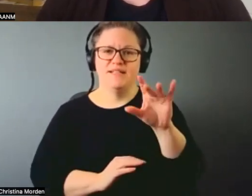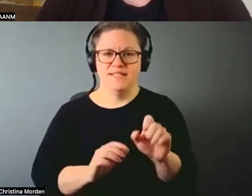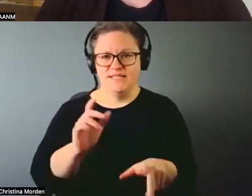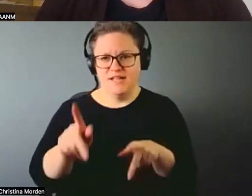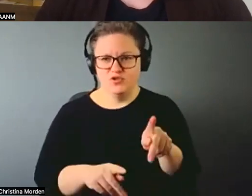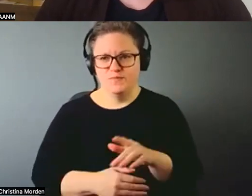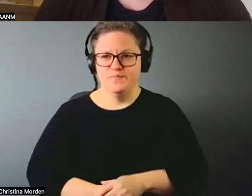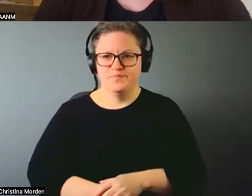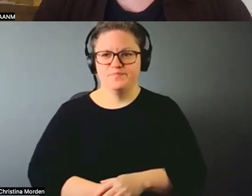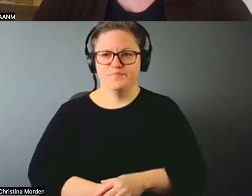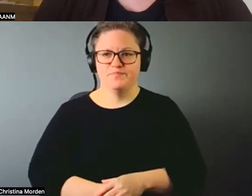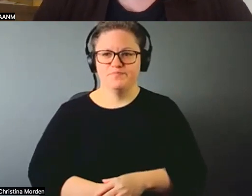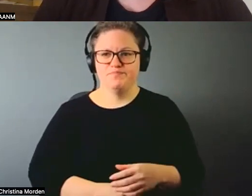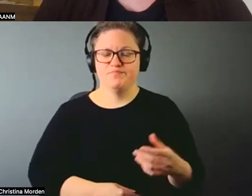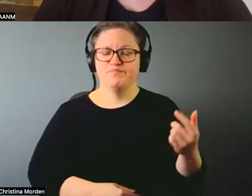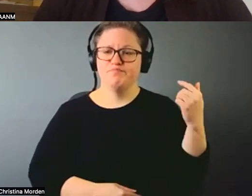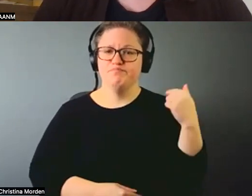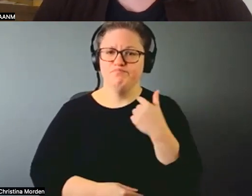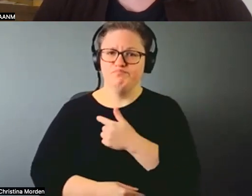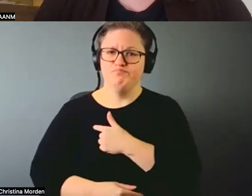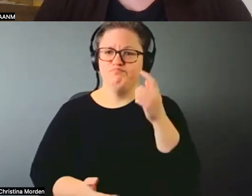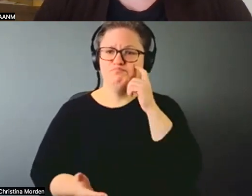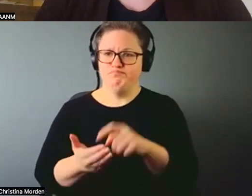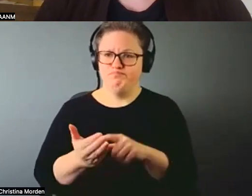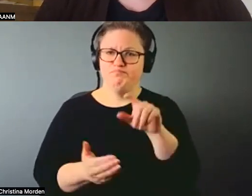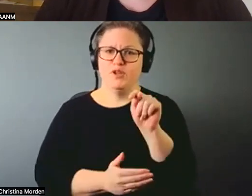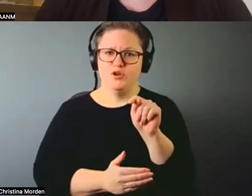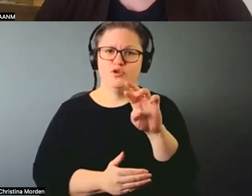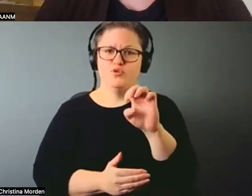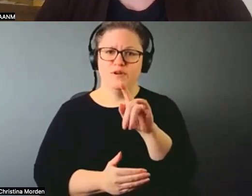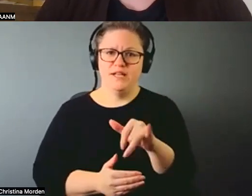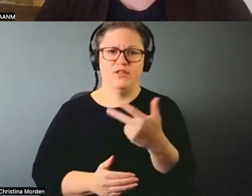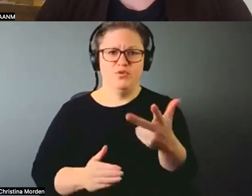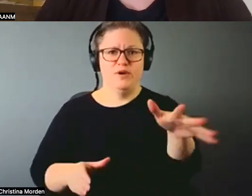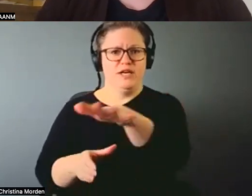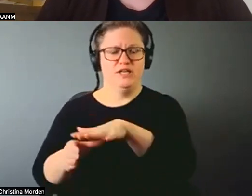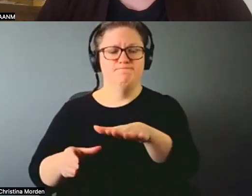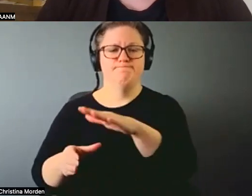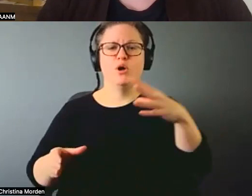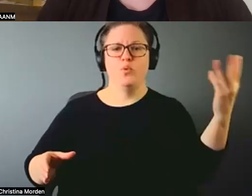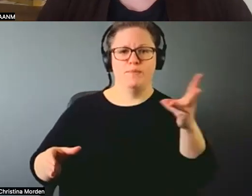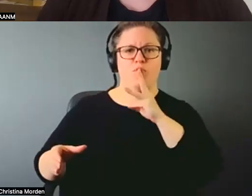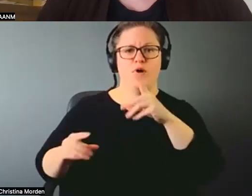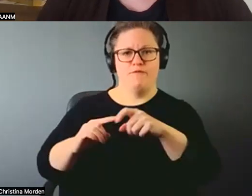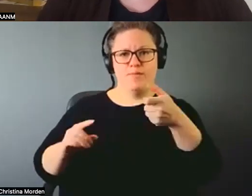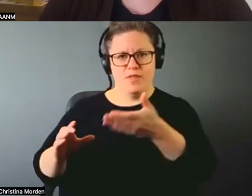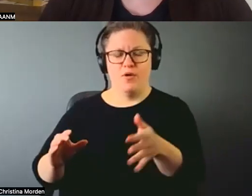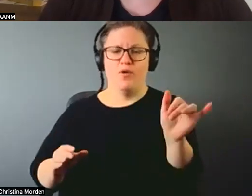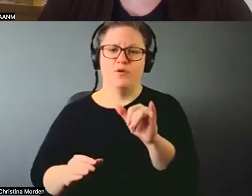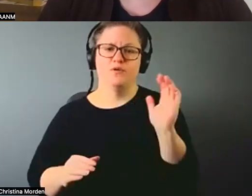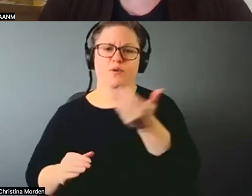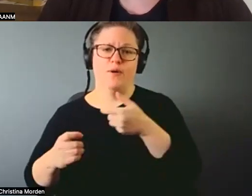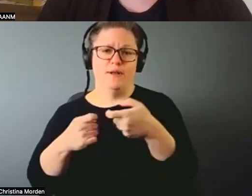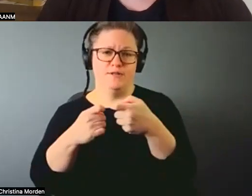We note that Treaty 3 is where Winnipeg receives its water supply and most of our electricity is taken from Treaty 5.